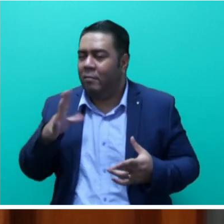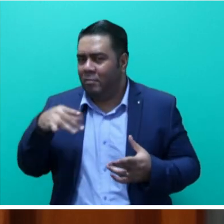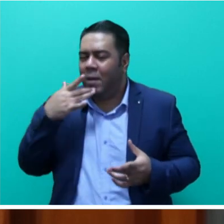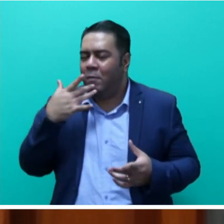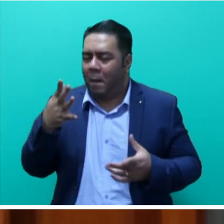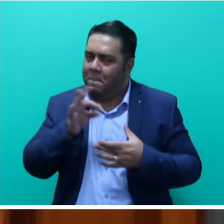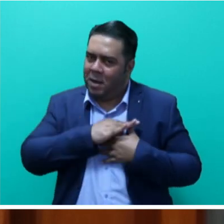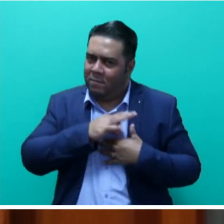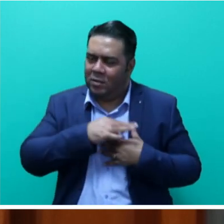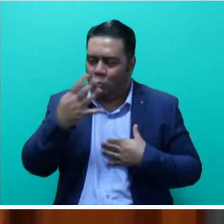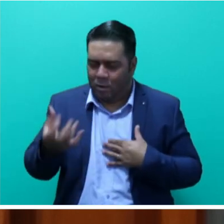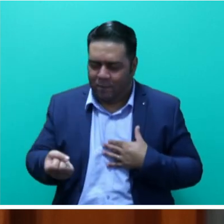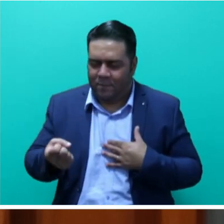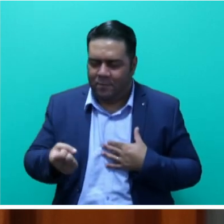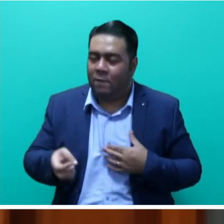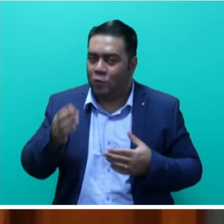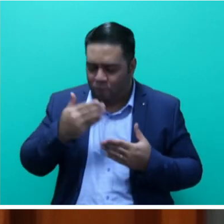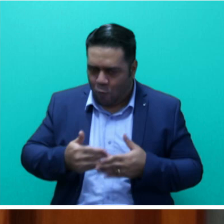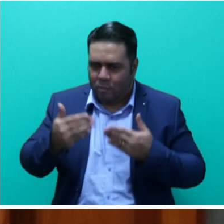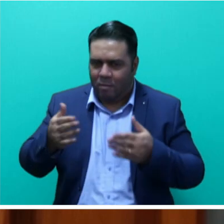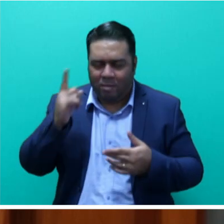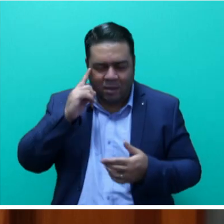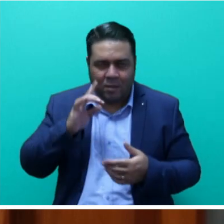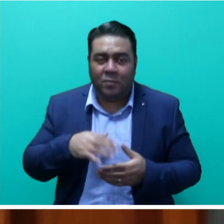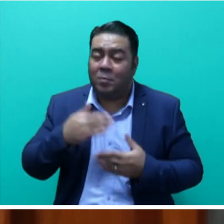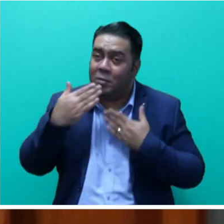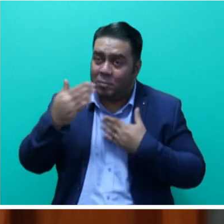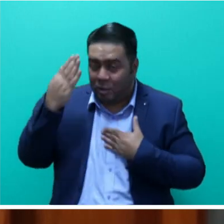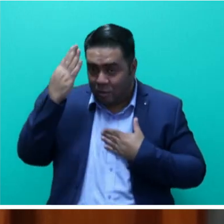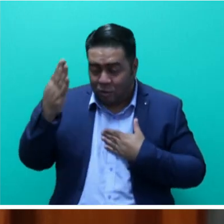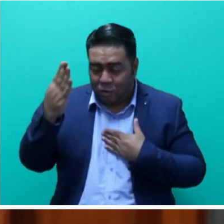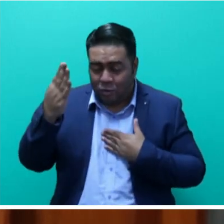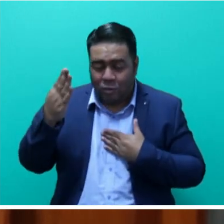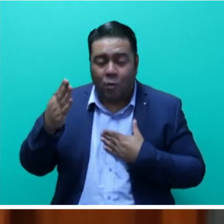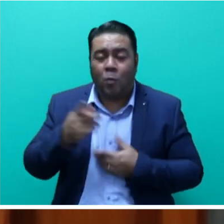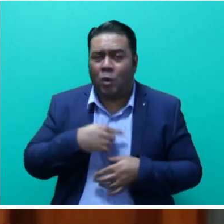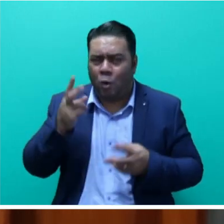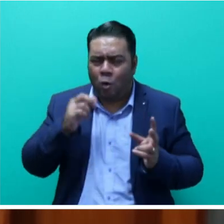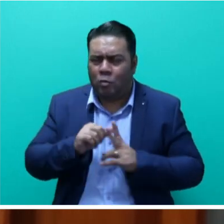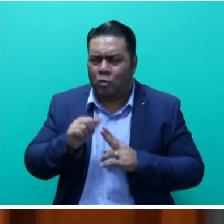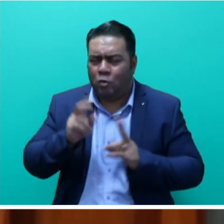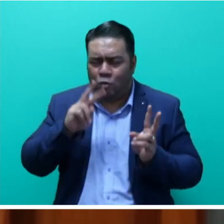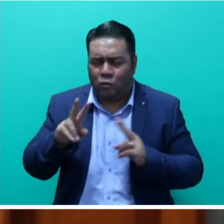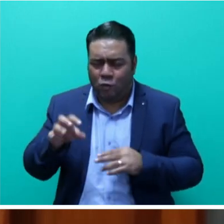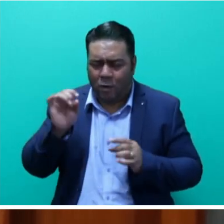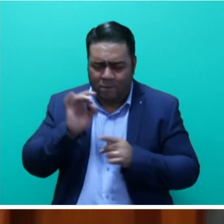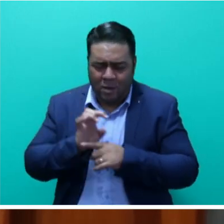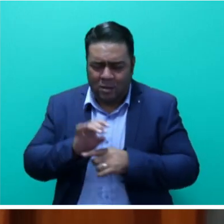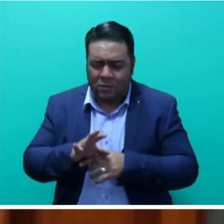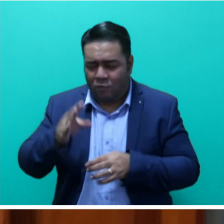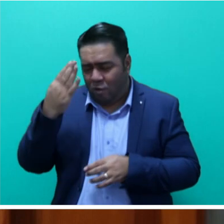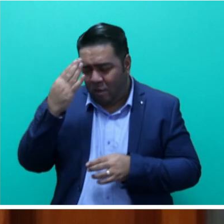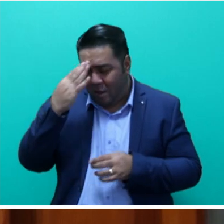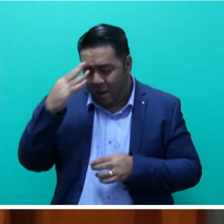this forward thinking will bring. Mr Speaker, sir, we also sought advice on the National Cooperative Federation,